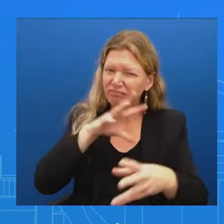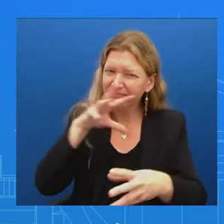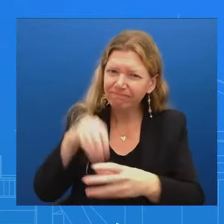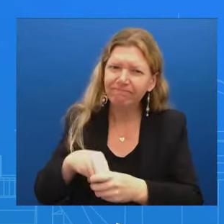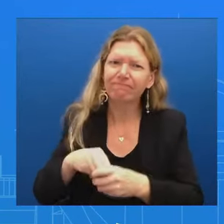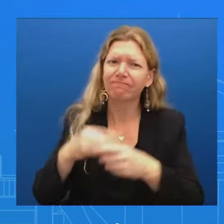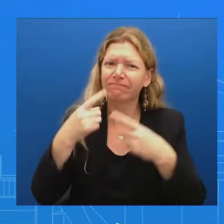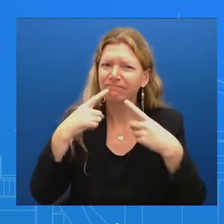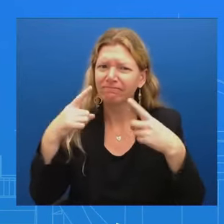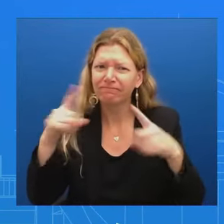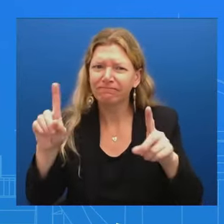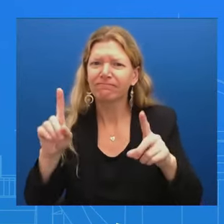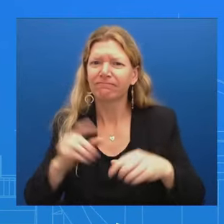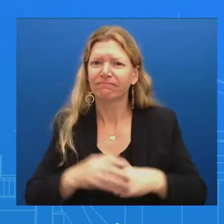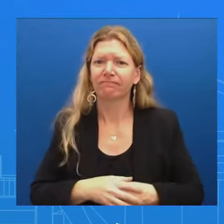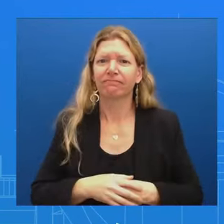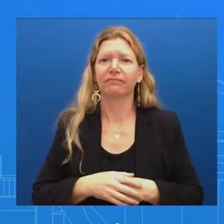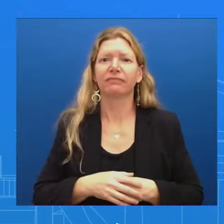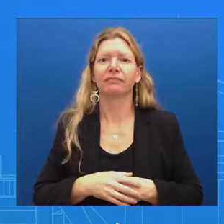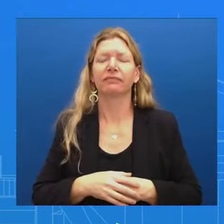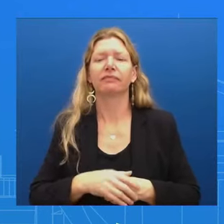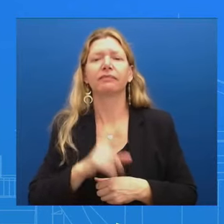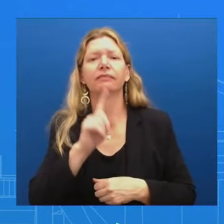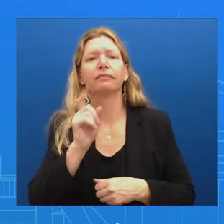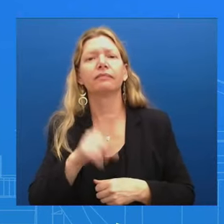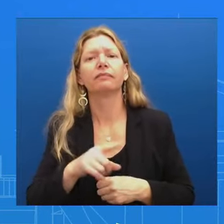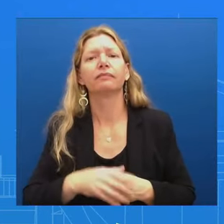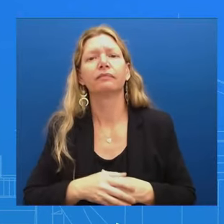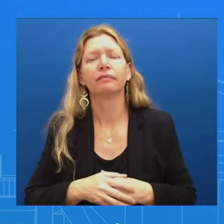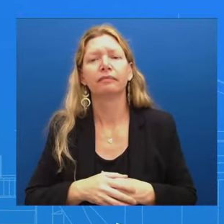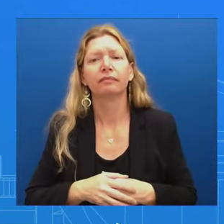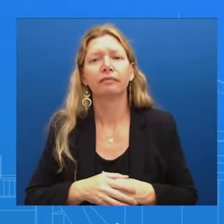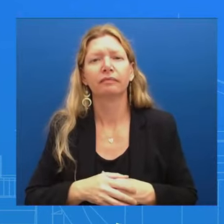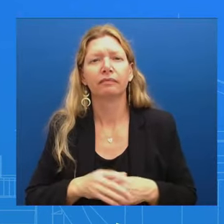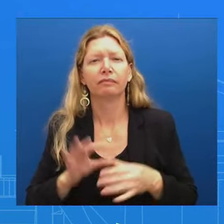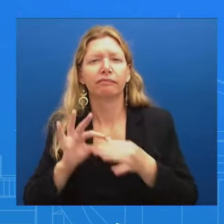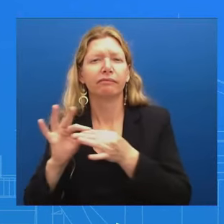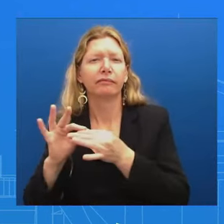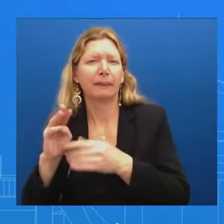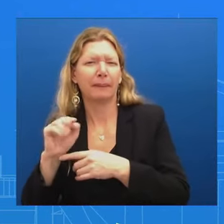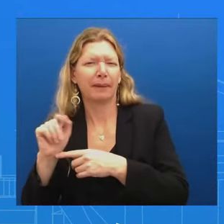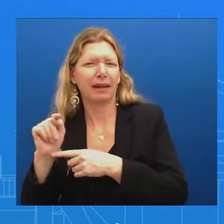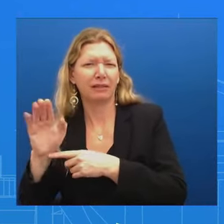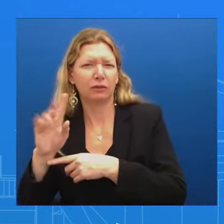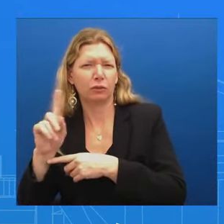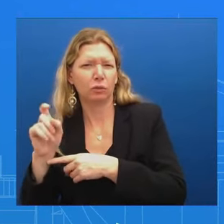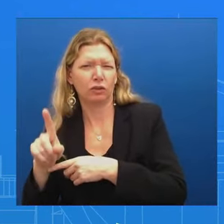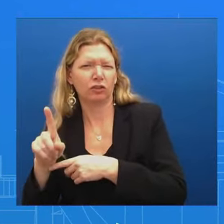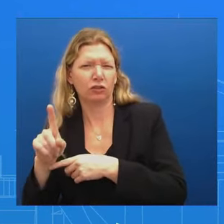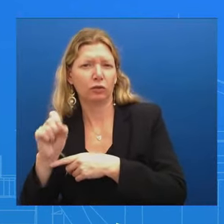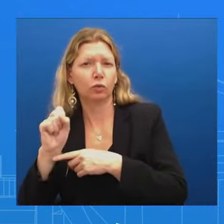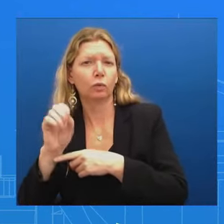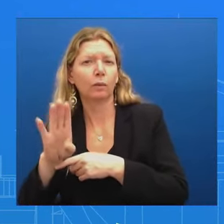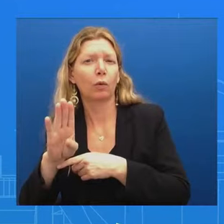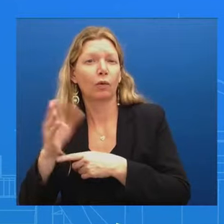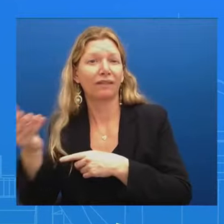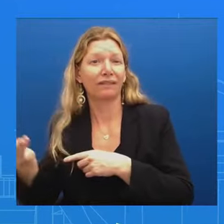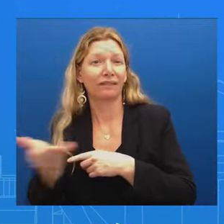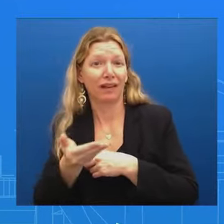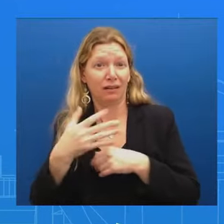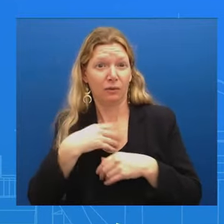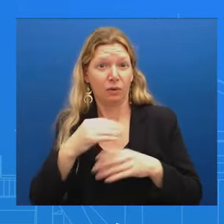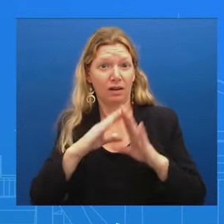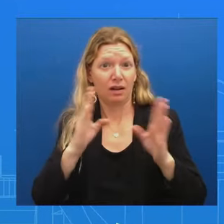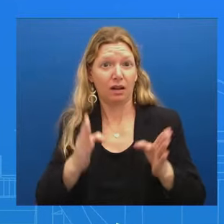question When Super Bowl teams are invited to the White House Do they typically have a plus one? Actually,